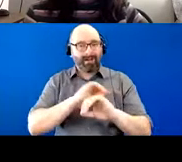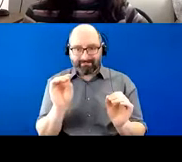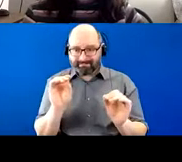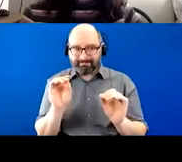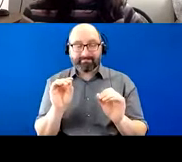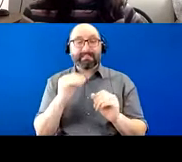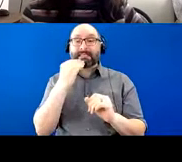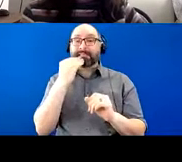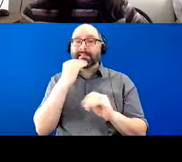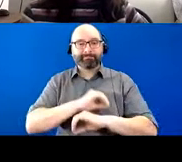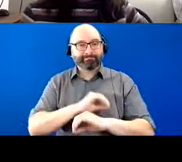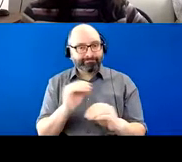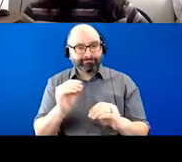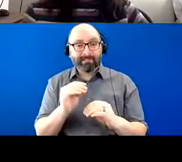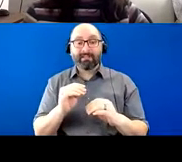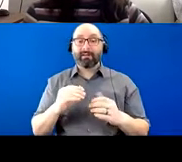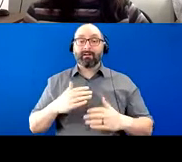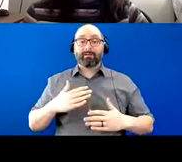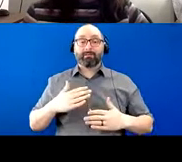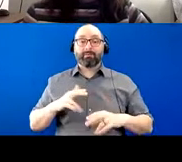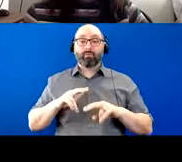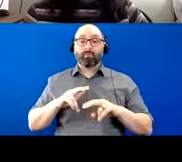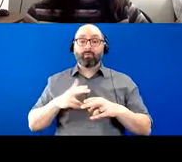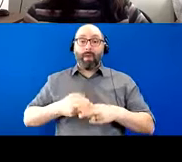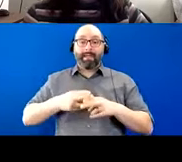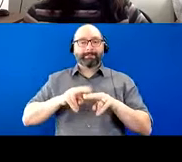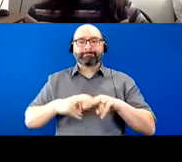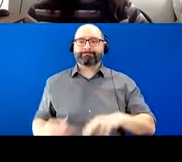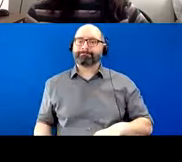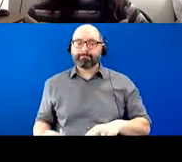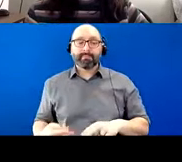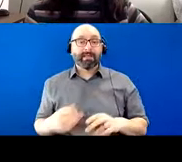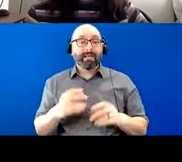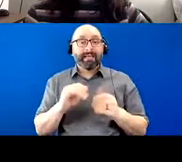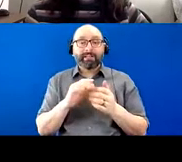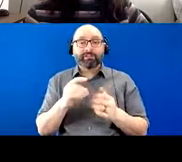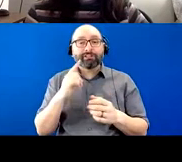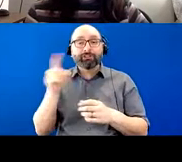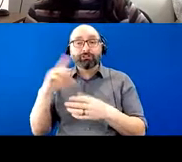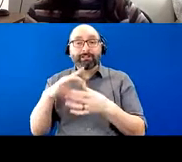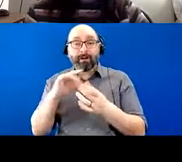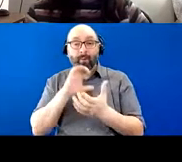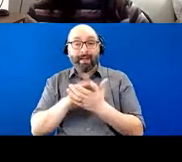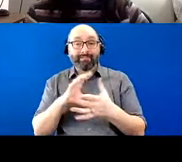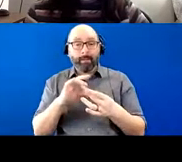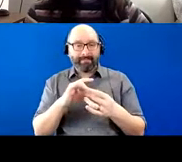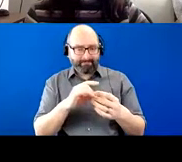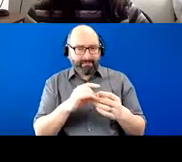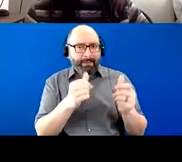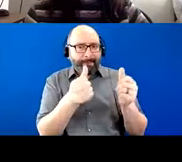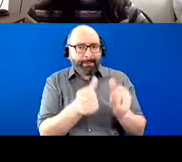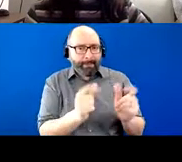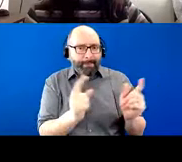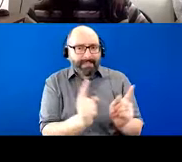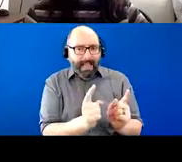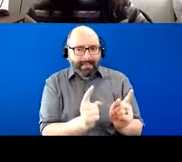wasn't eating, had lost a lot of weight. Um, she commented how he, he's gotten so tiny. Um, and so, you know, he passed away,